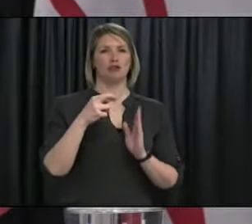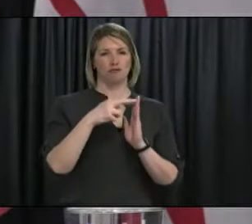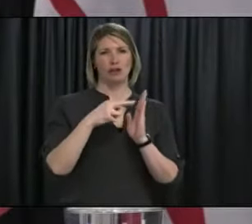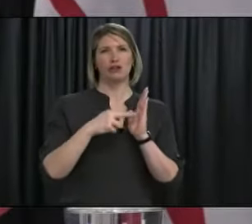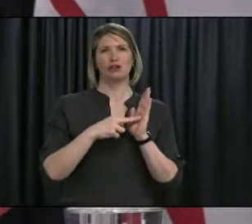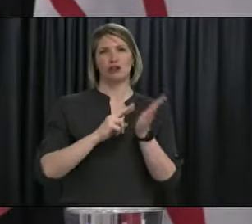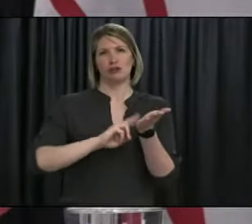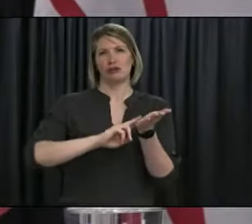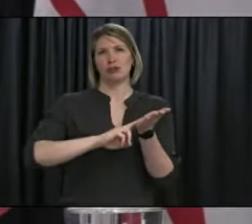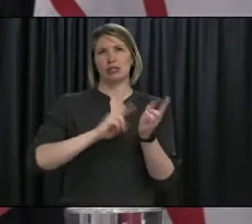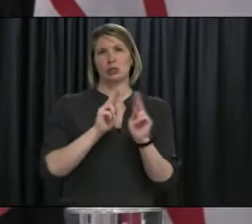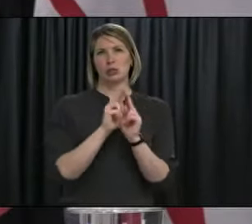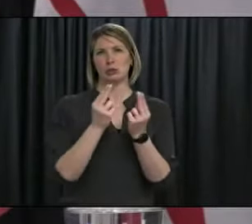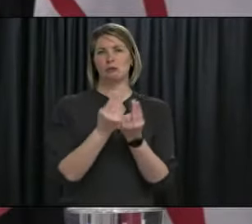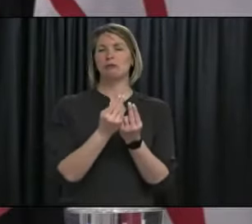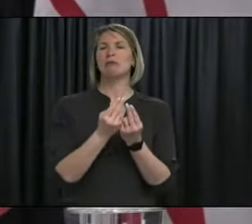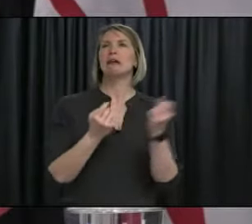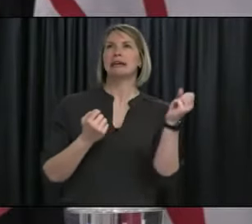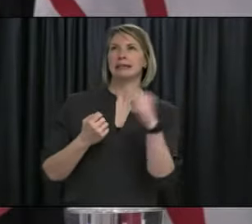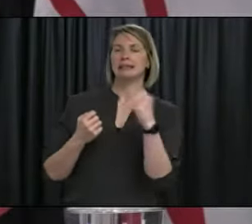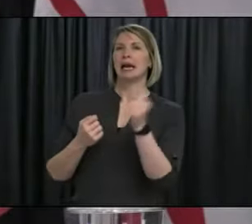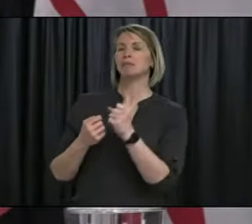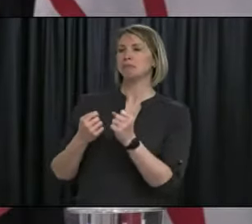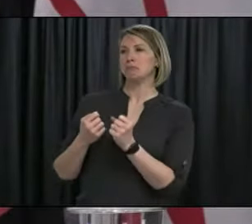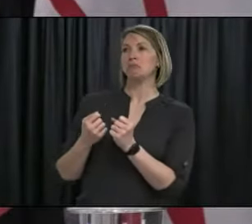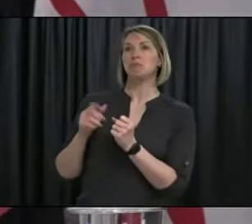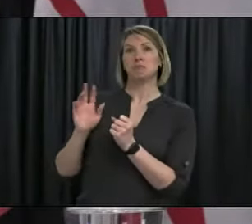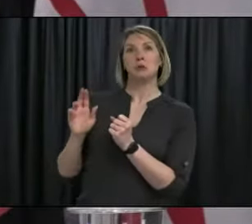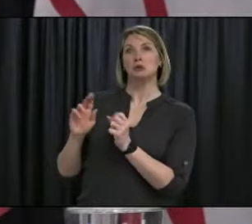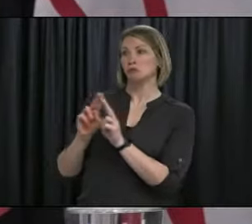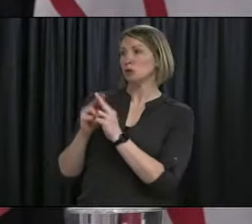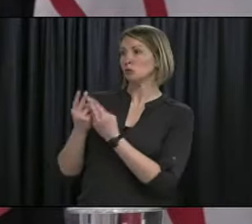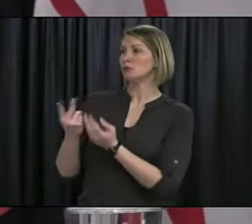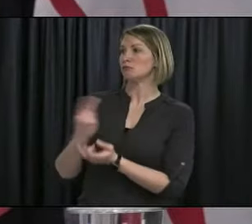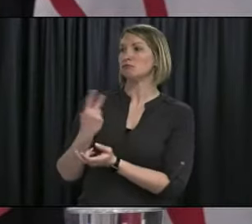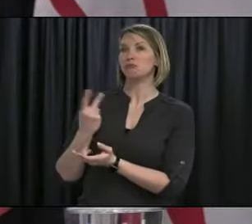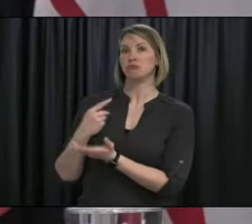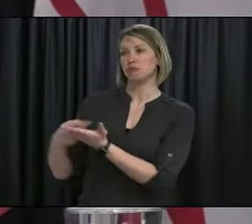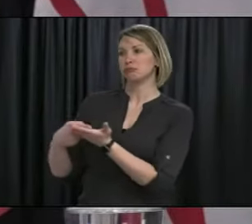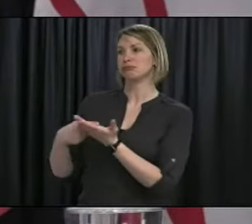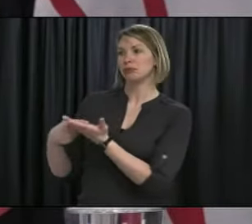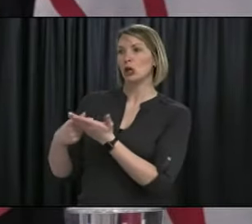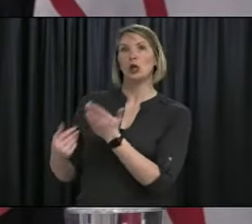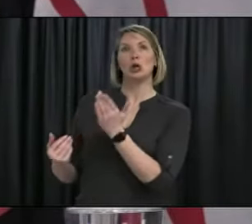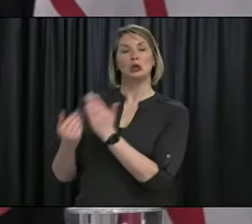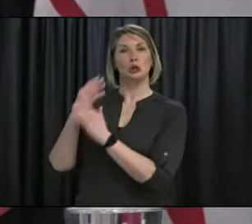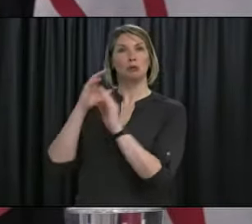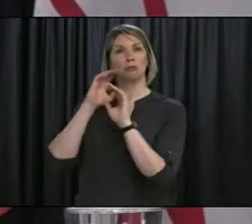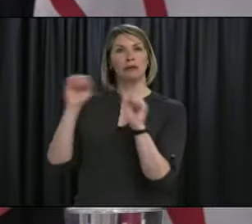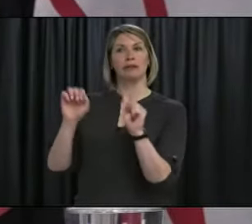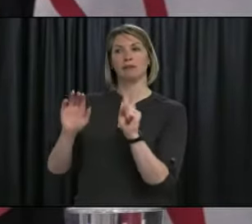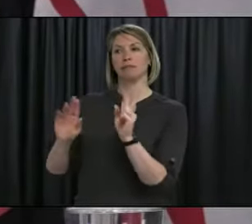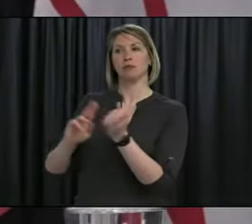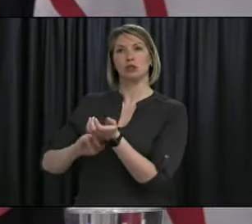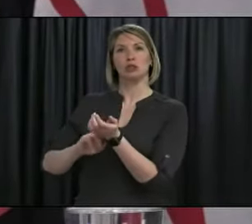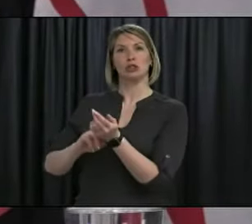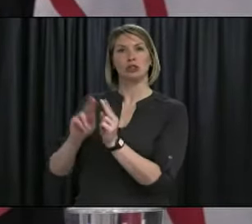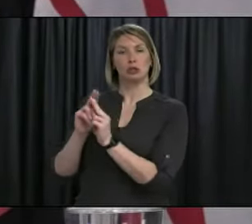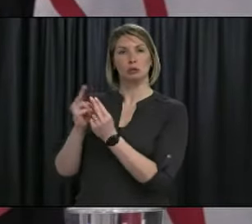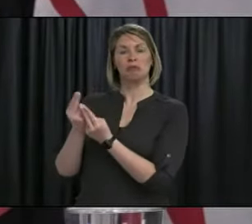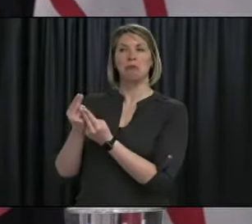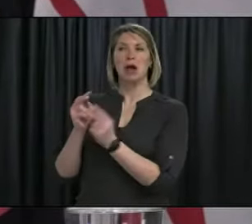Yeah, no, we've had, uh, some good conversations throughout the COVID outbreak, uh, with the new president of the nurses union and looking forward to having